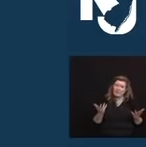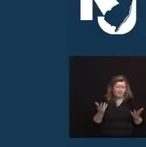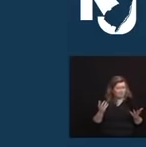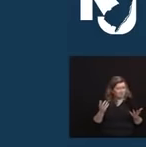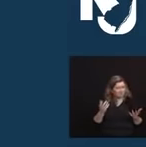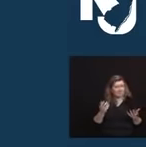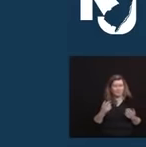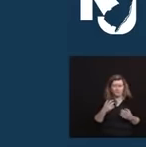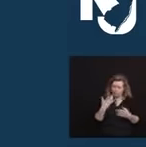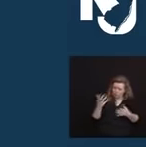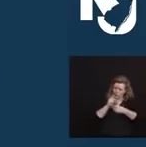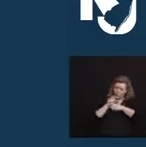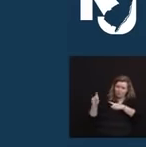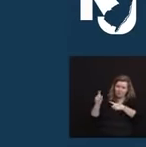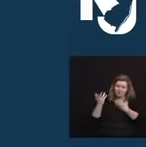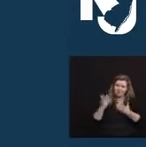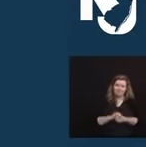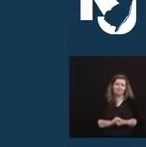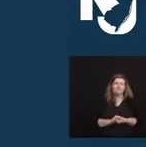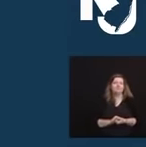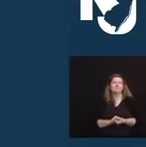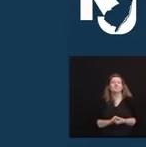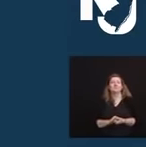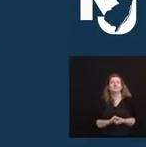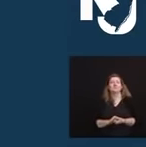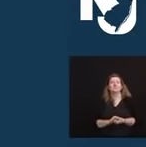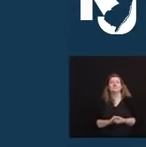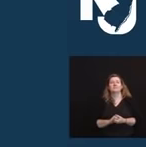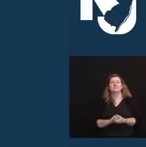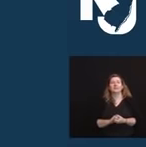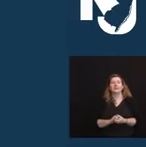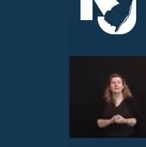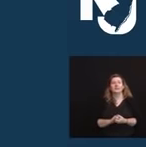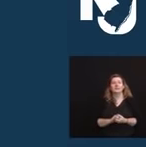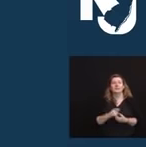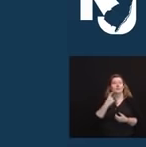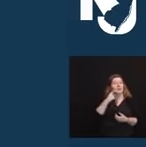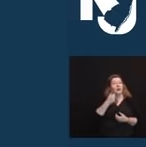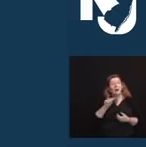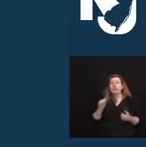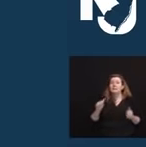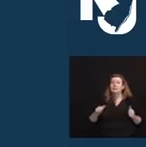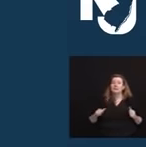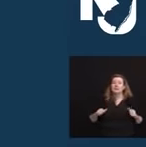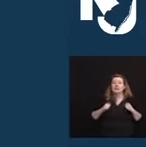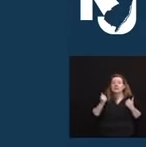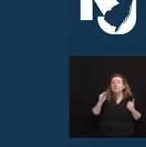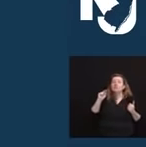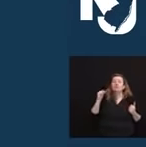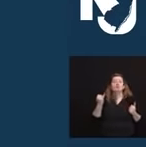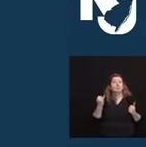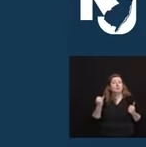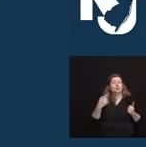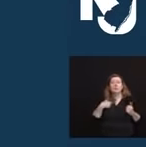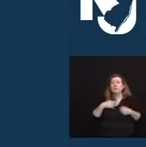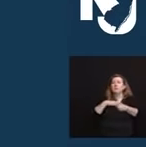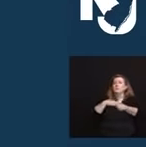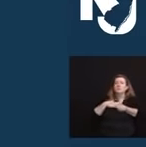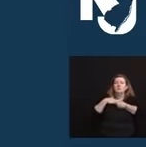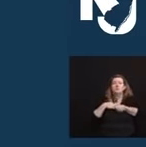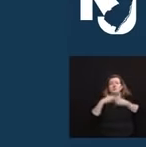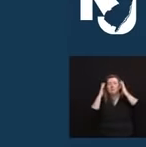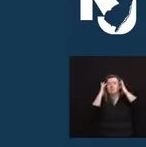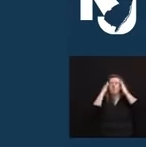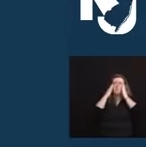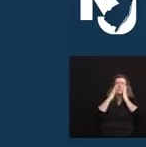numbers and websites at you. Help also remains available for any resident who is feeling the strain of the pandemic on their own mental